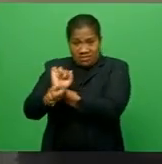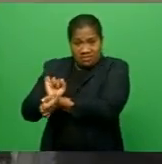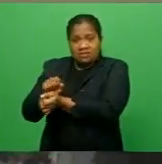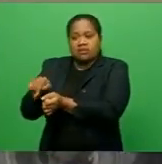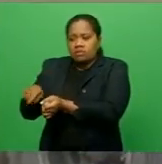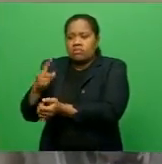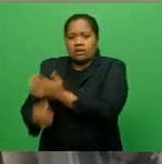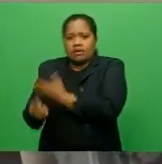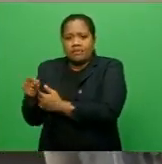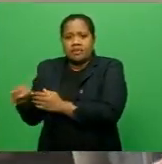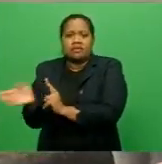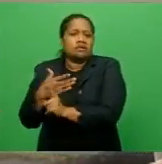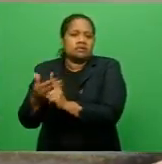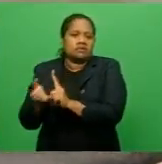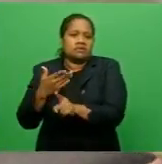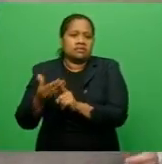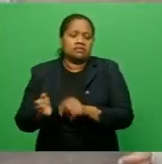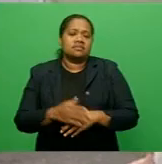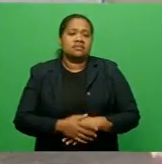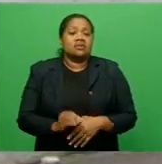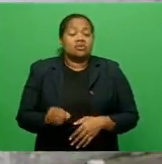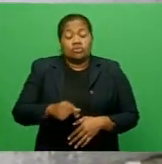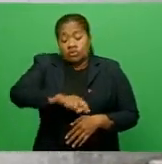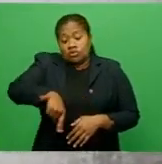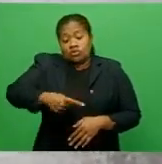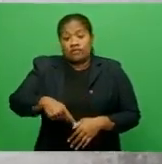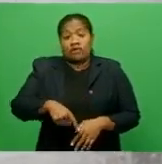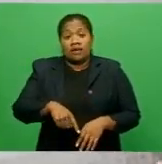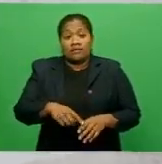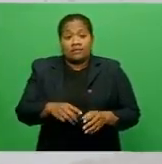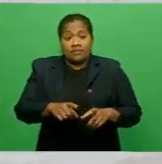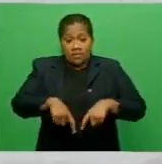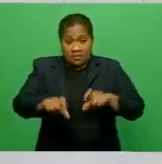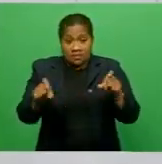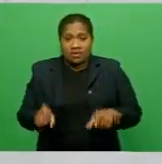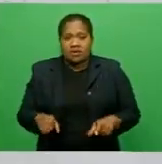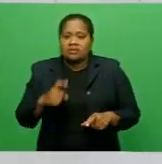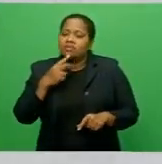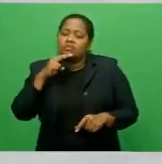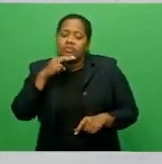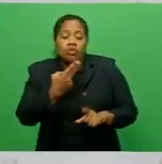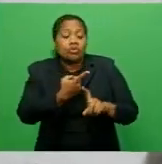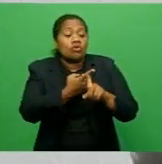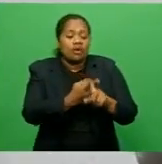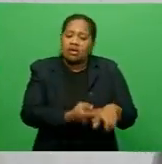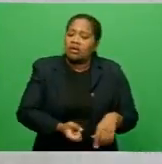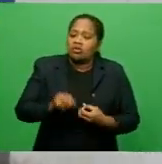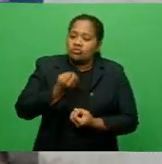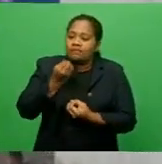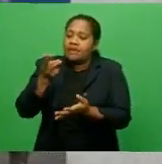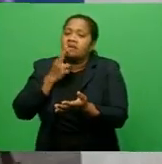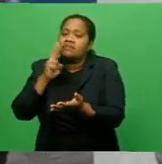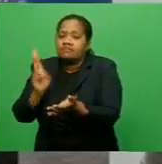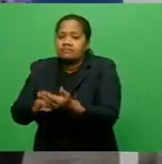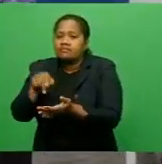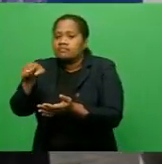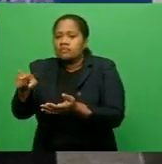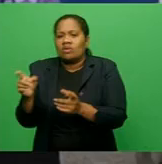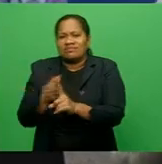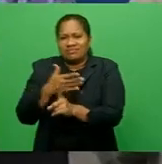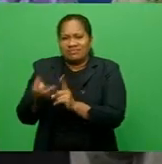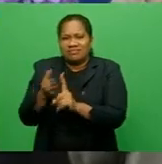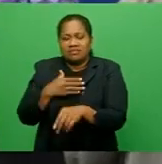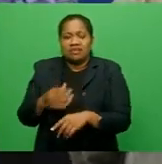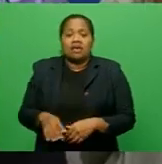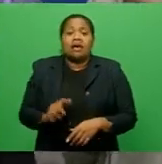While granting bail, the suburb magistrate told Kumar that he can lodge a report with the police of the alleged assault. However, Kumar said